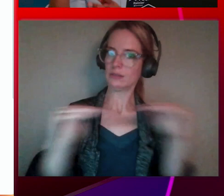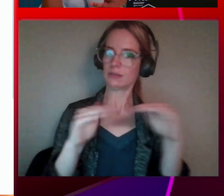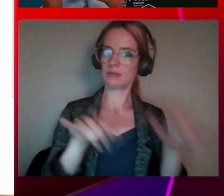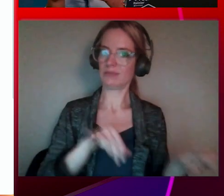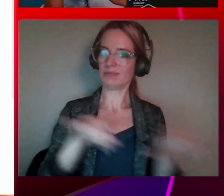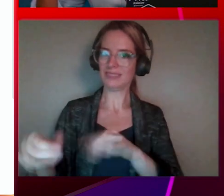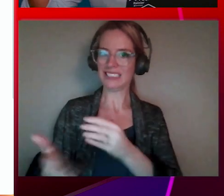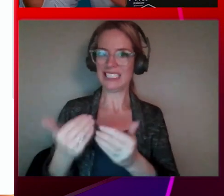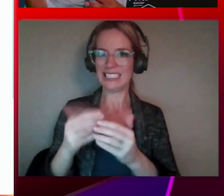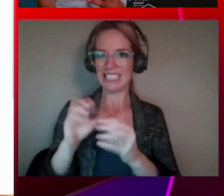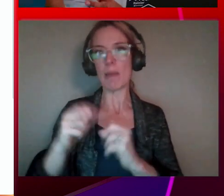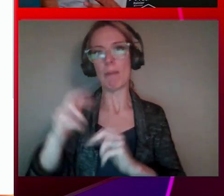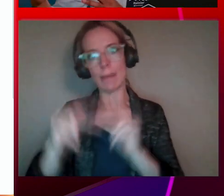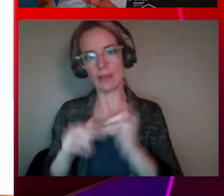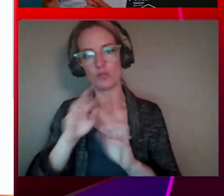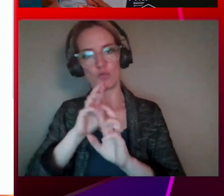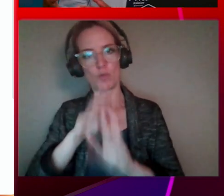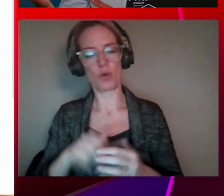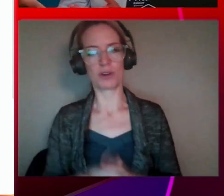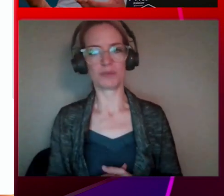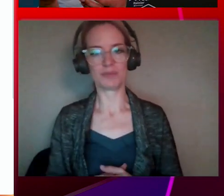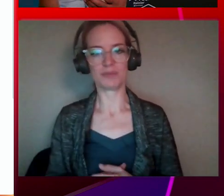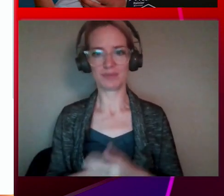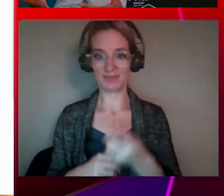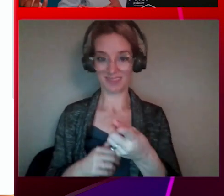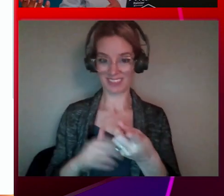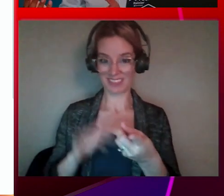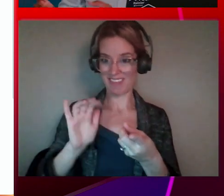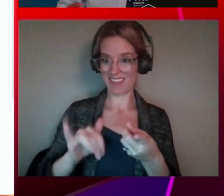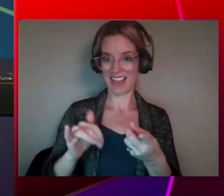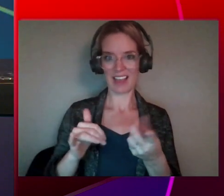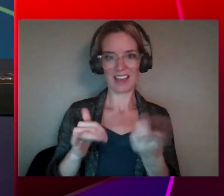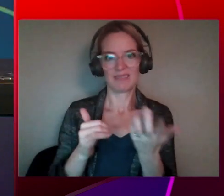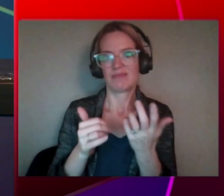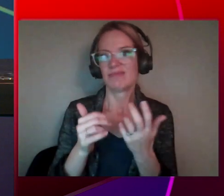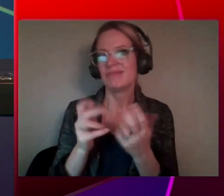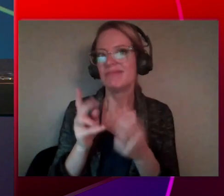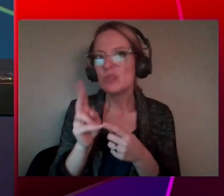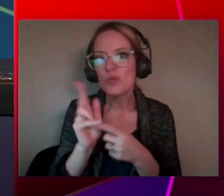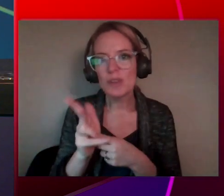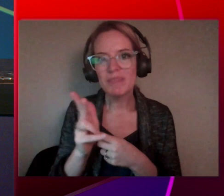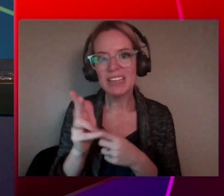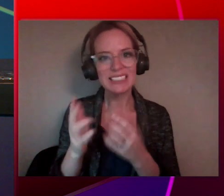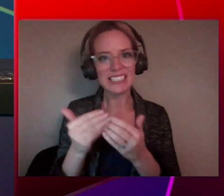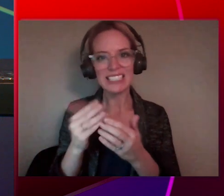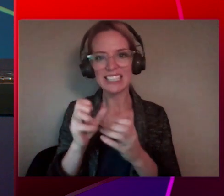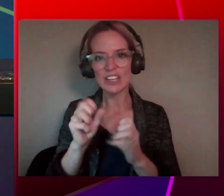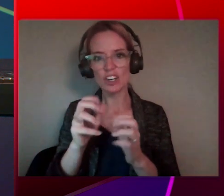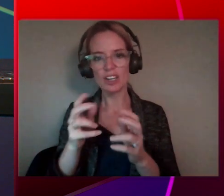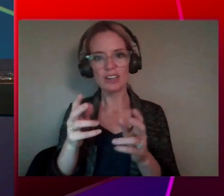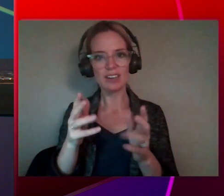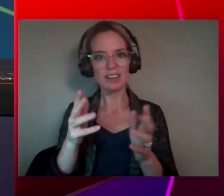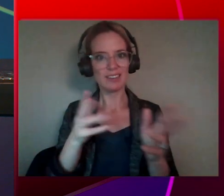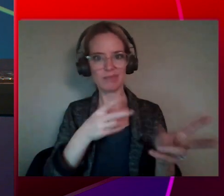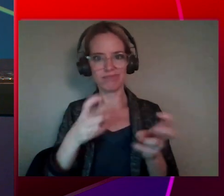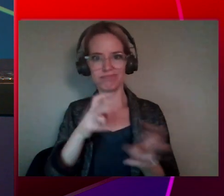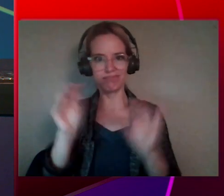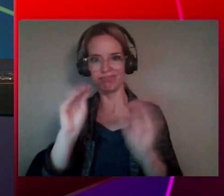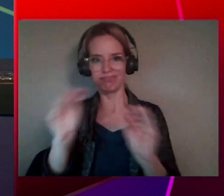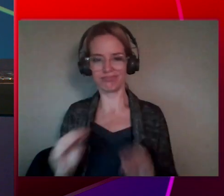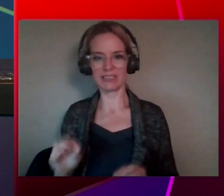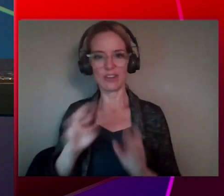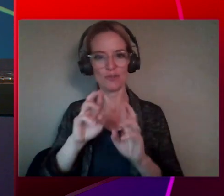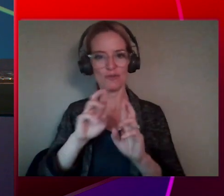to kind of quickly put the skeleton of a report in a matter of a couple of minutes. Yeah. And given enough time, I'm sure I could have perfected it and done that whole,